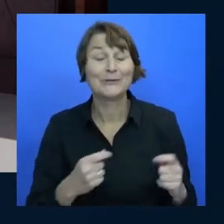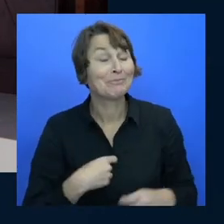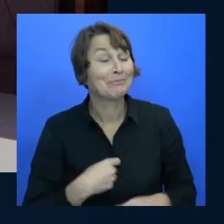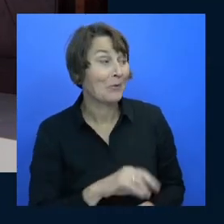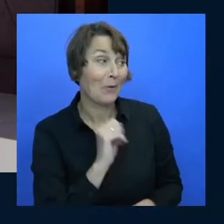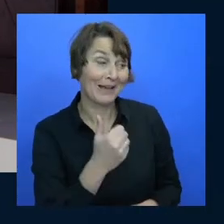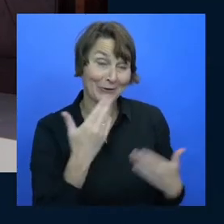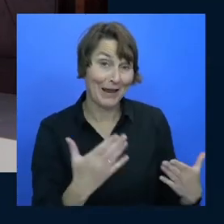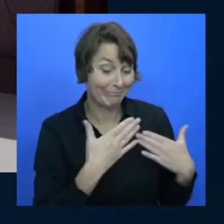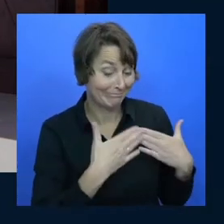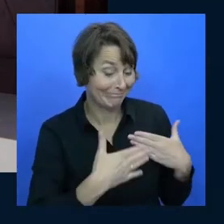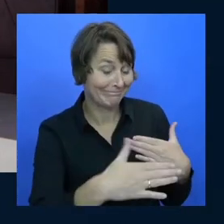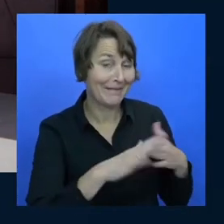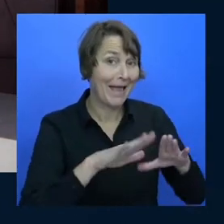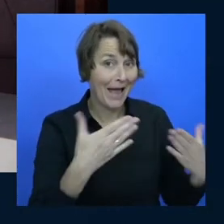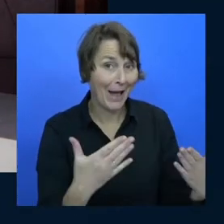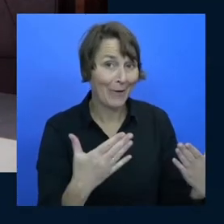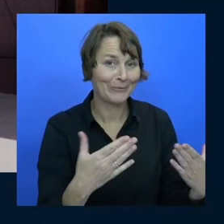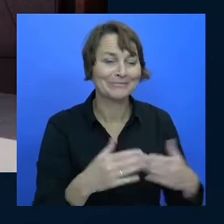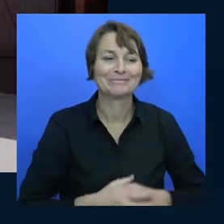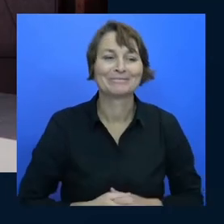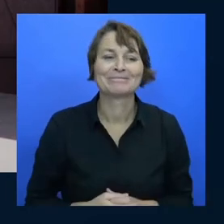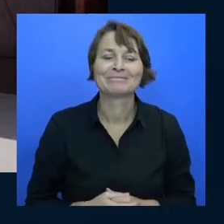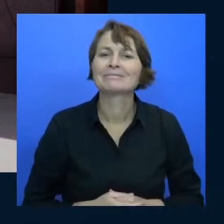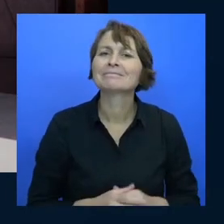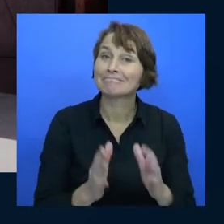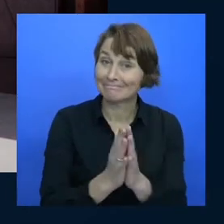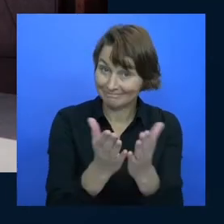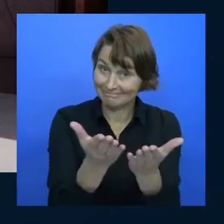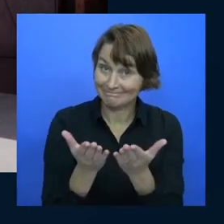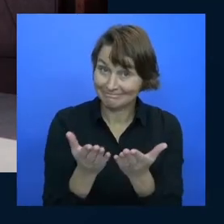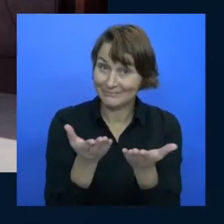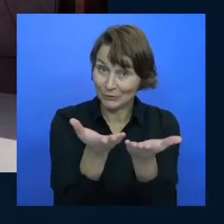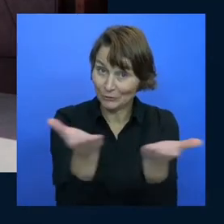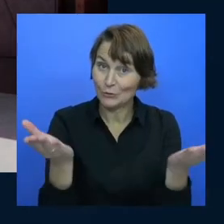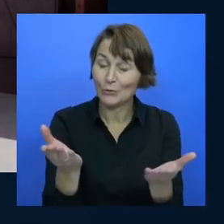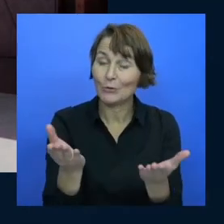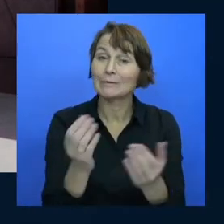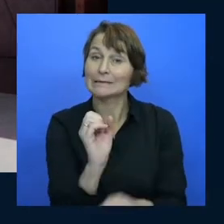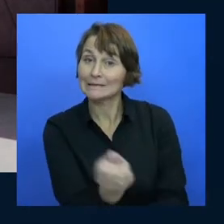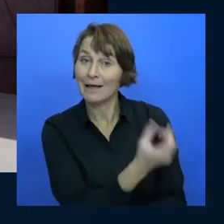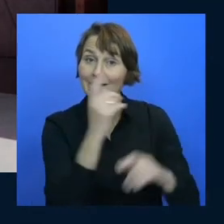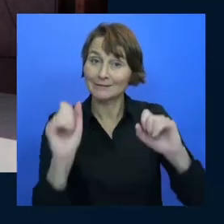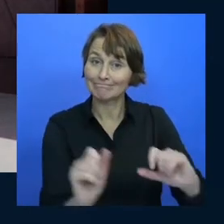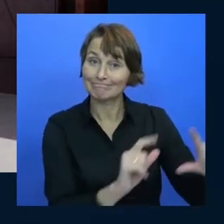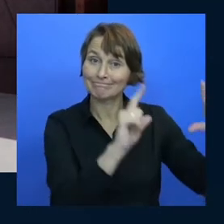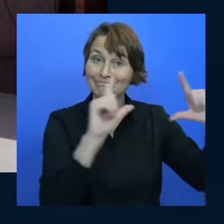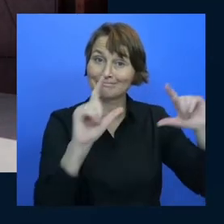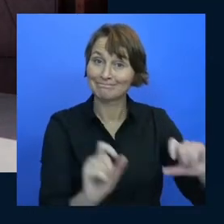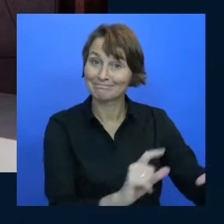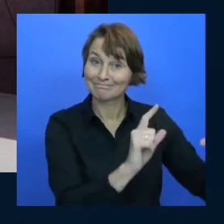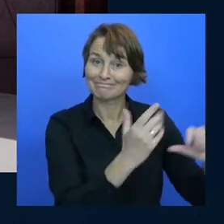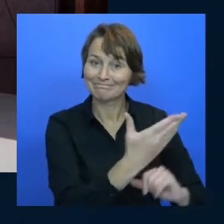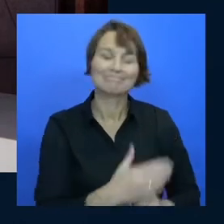to want to go ahead and share your slides and we'll get started with this little conversation yes I surely